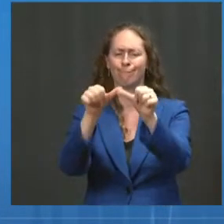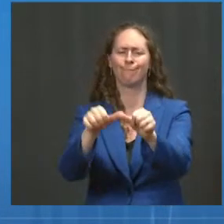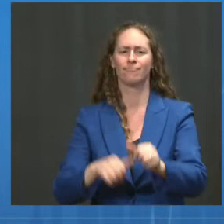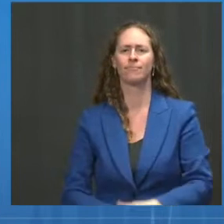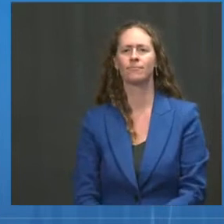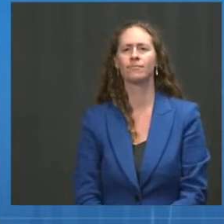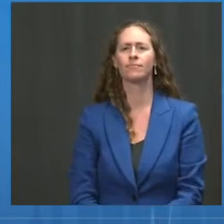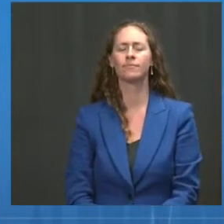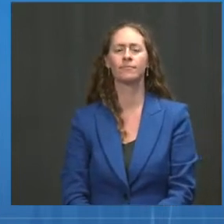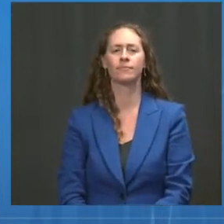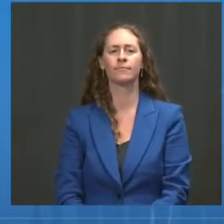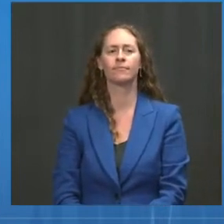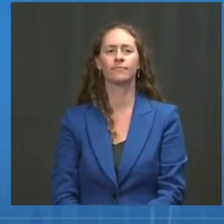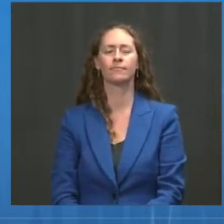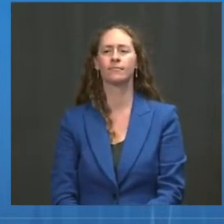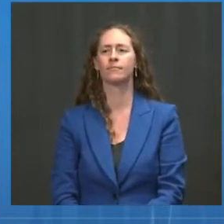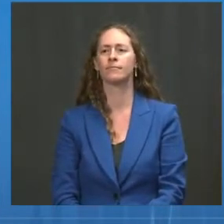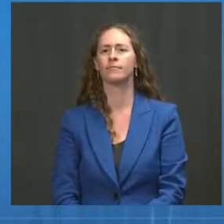Ouija at CBS.